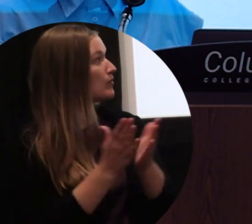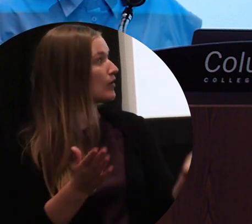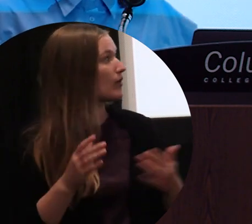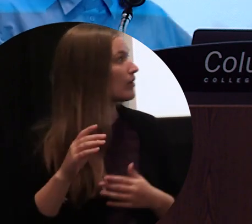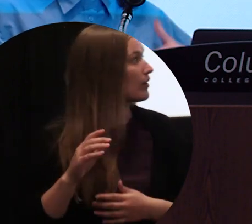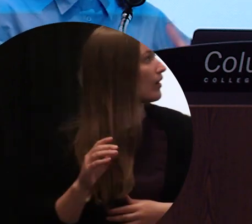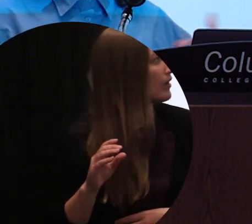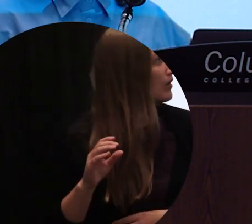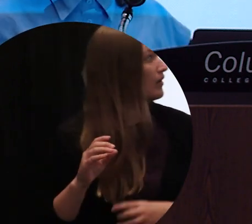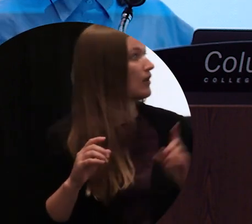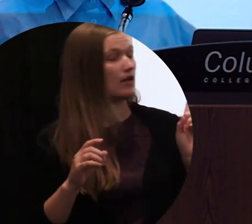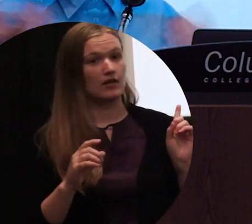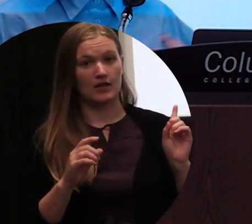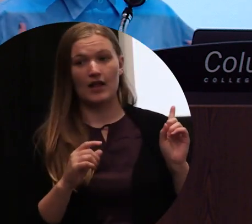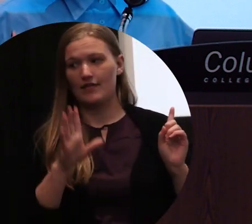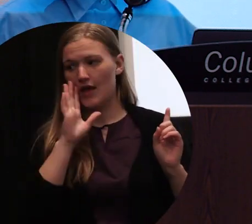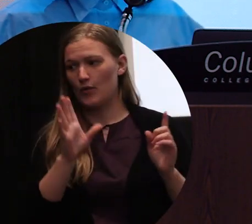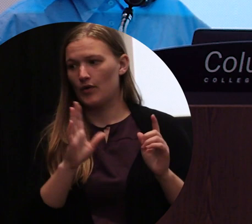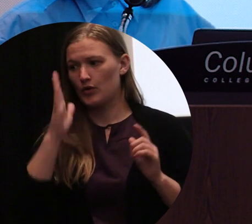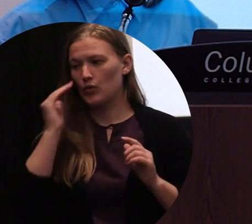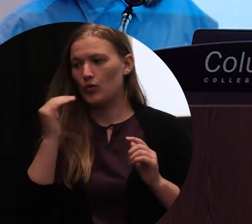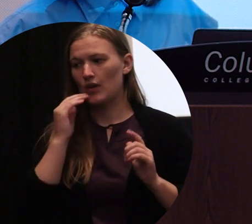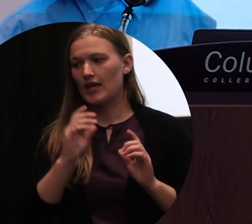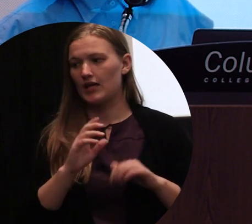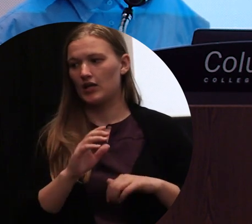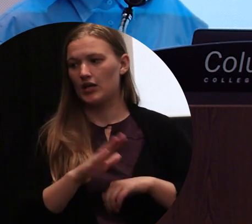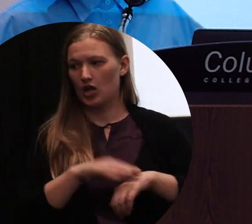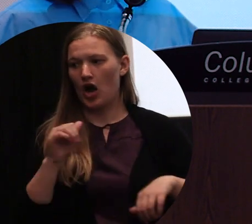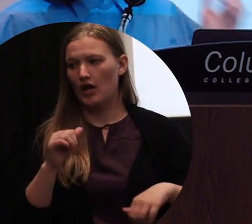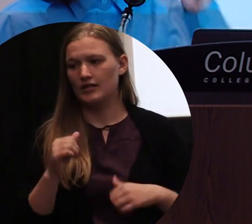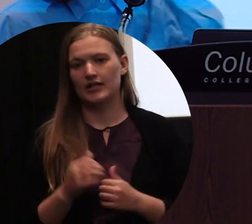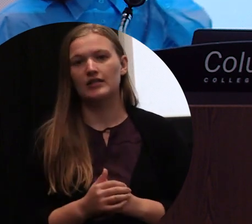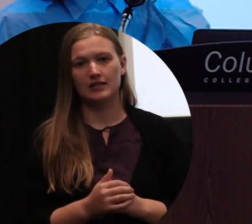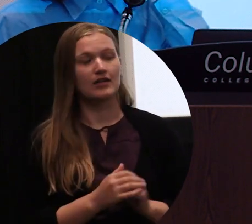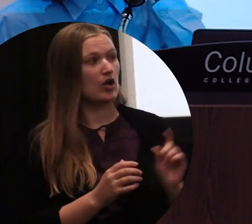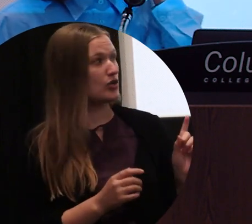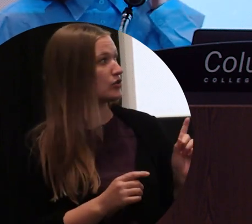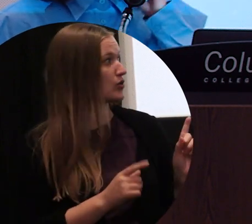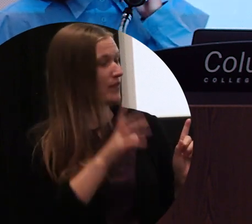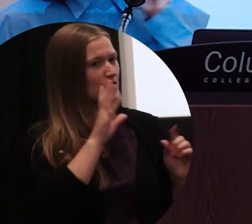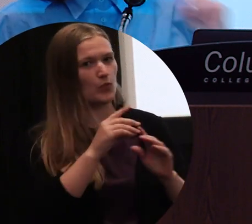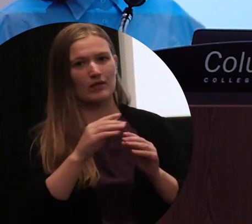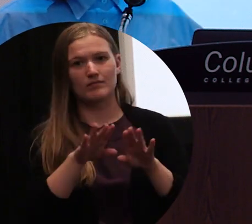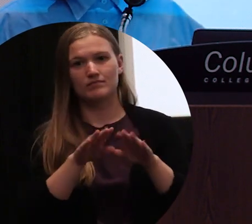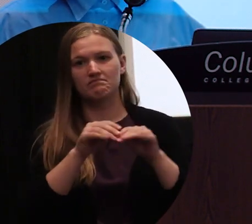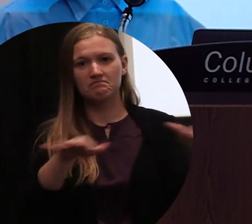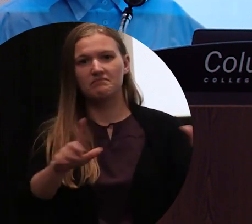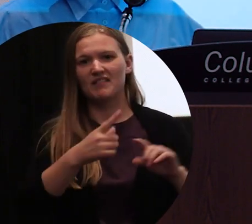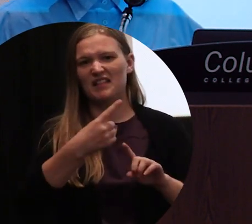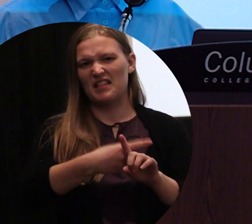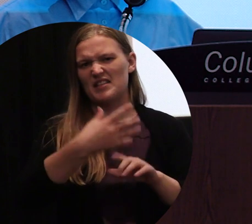to be in conjunction and adjacent to my show that is opening up at Baxter Street later this month for my solo